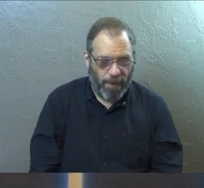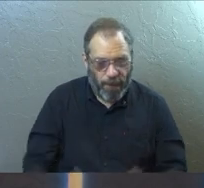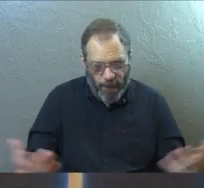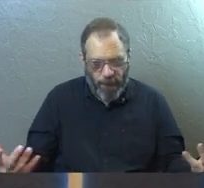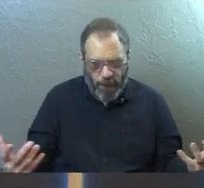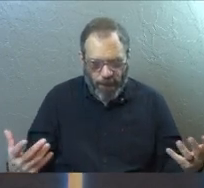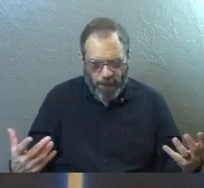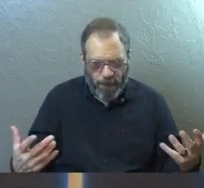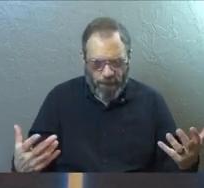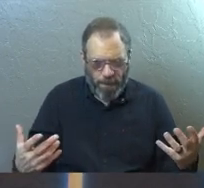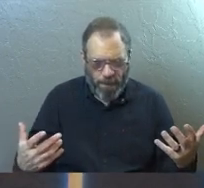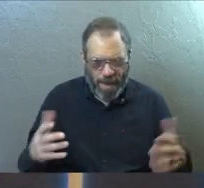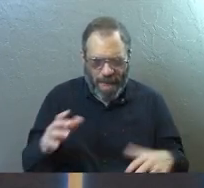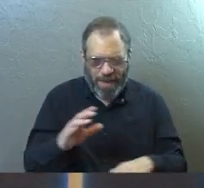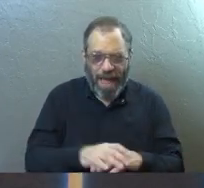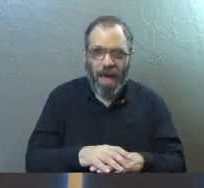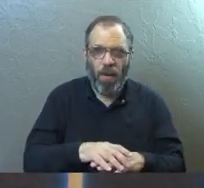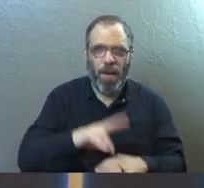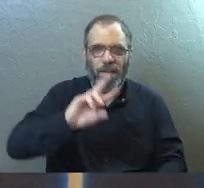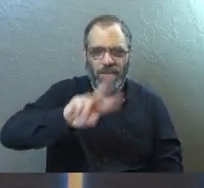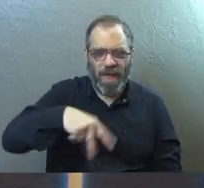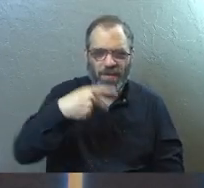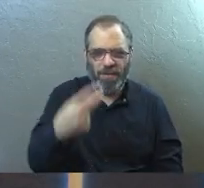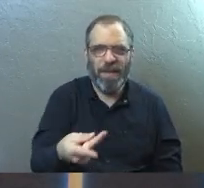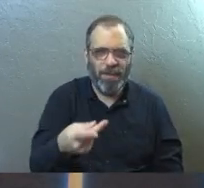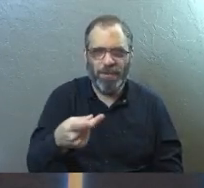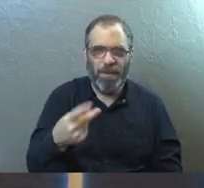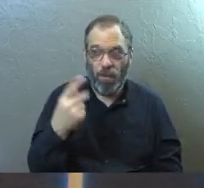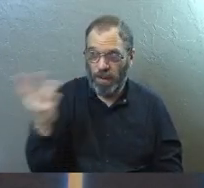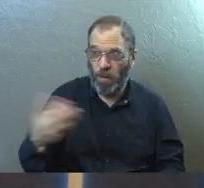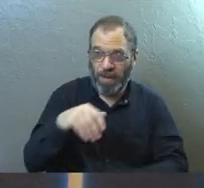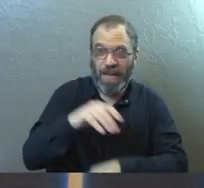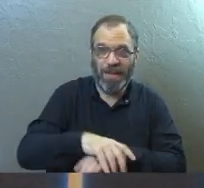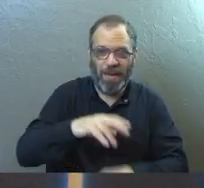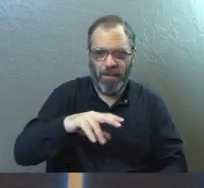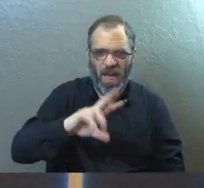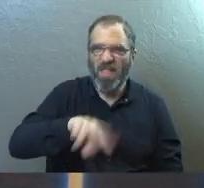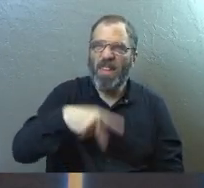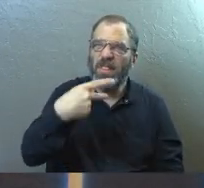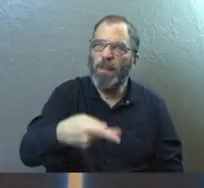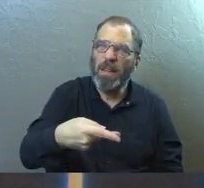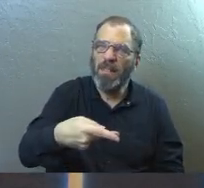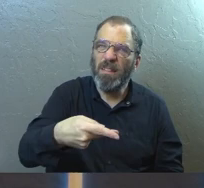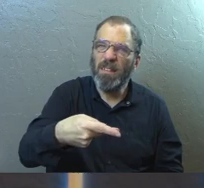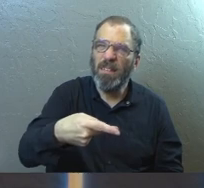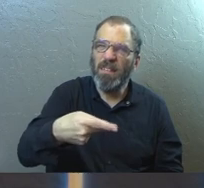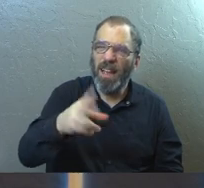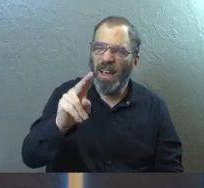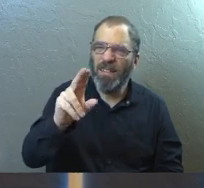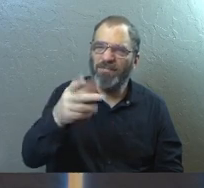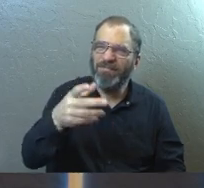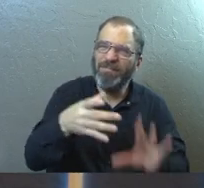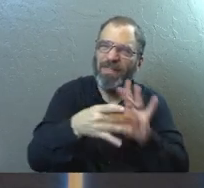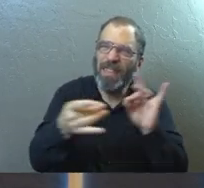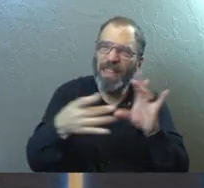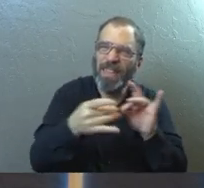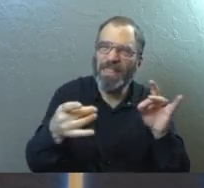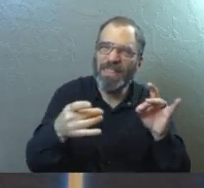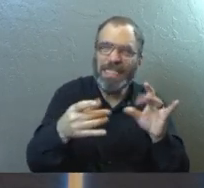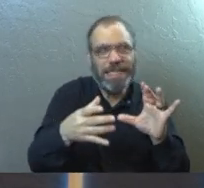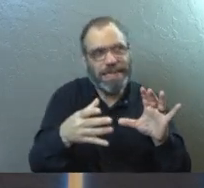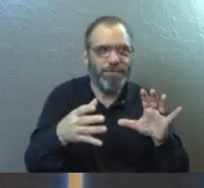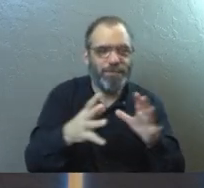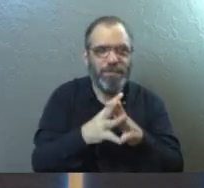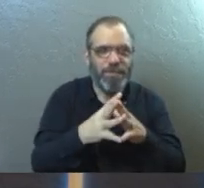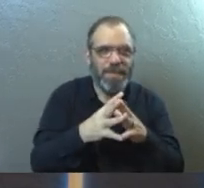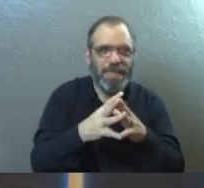And they're flipping the narrative. That's all I saw on Wednesday night. They're just flipping the narrative. You know what the narrative is? Sadly,